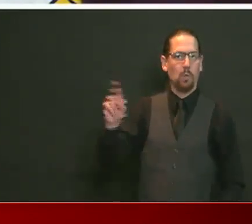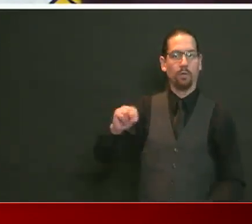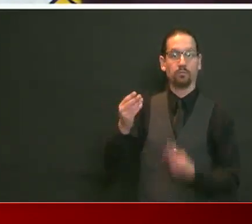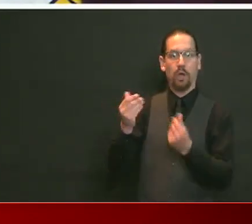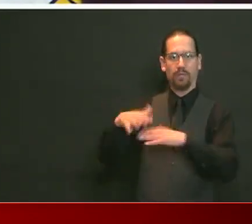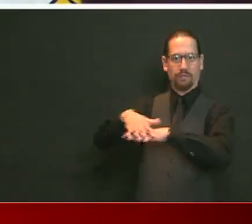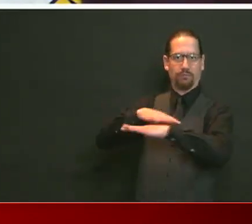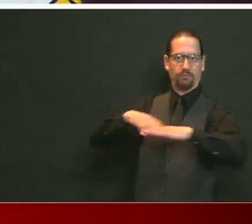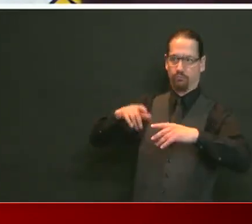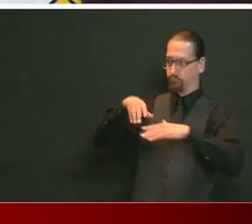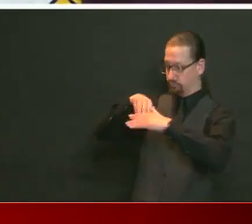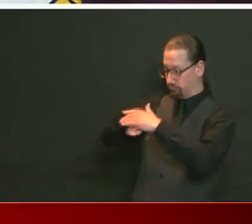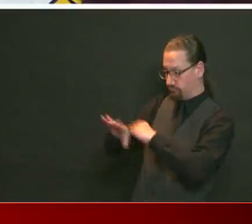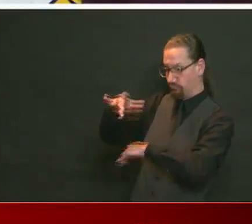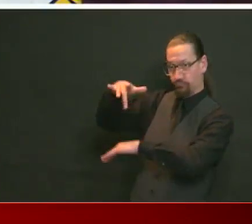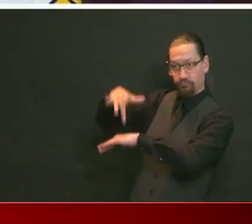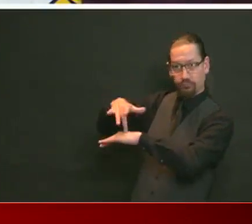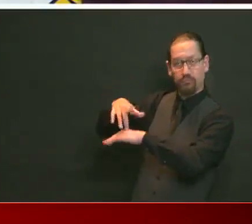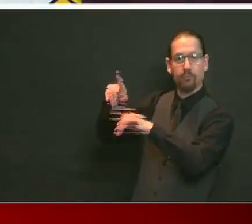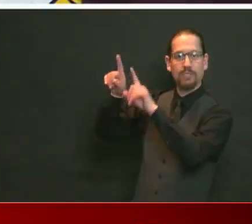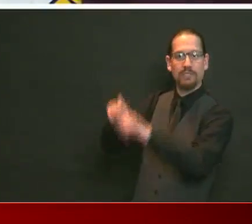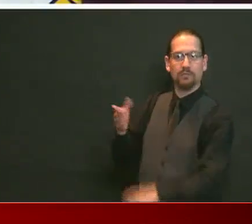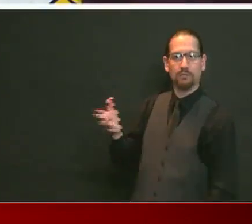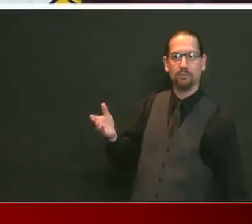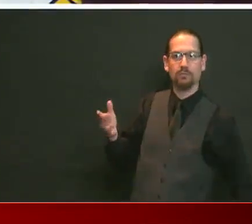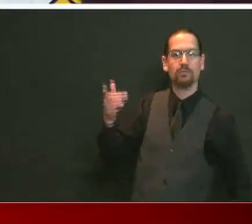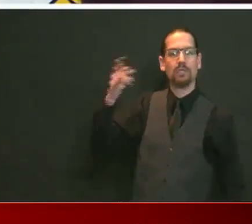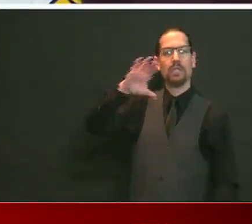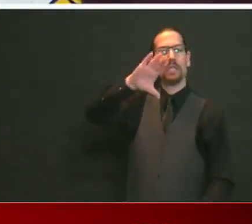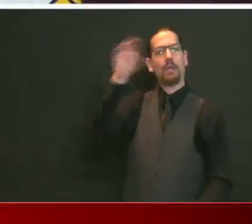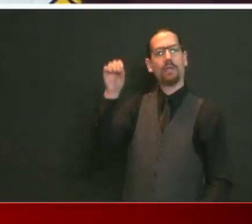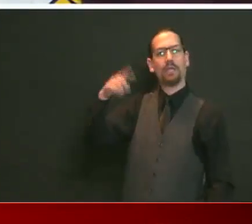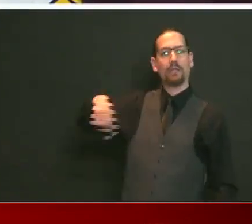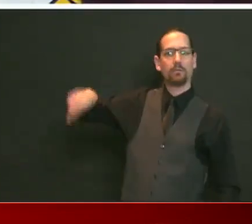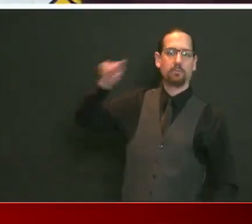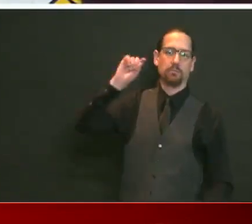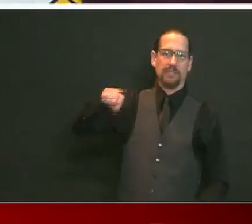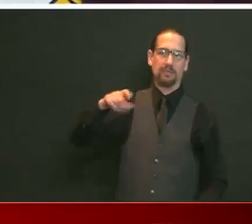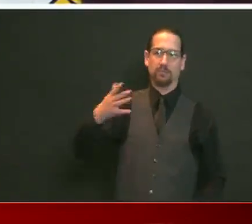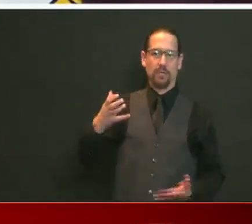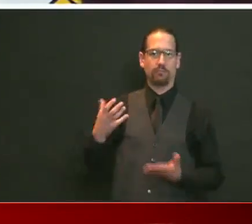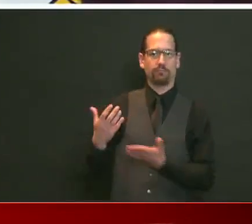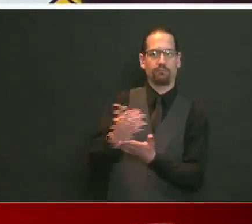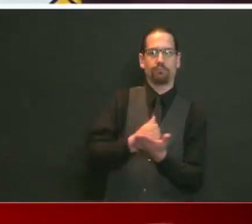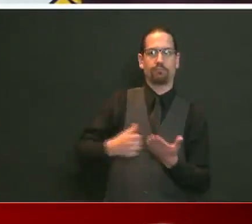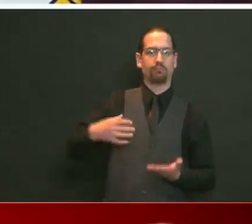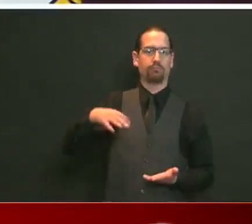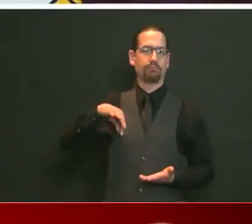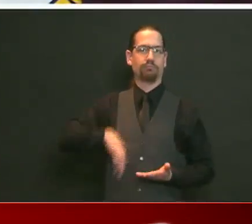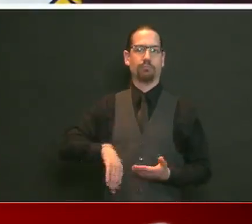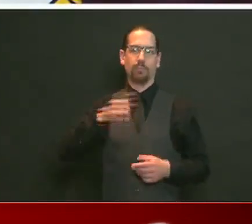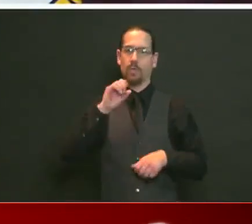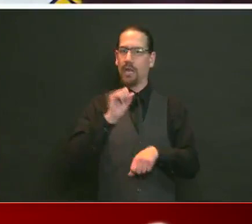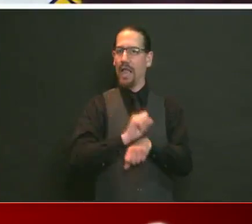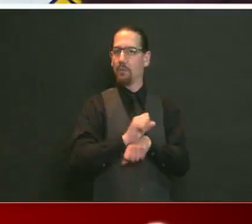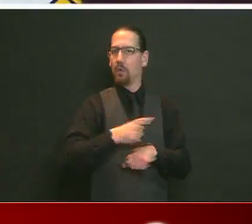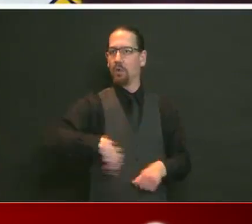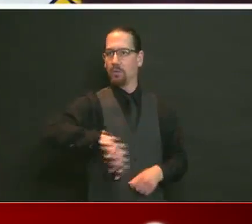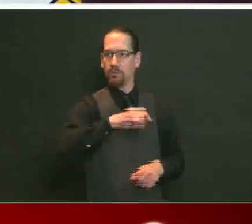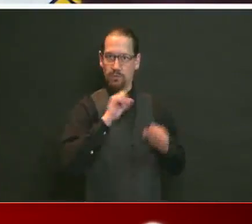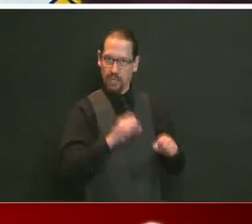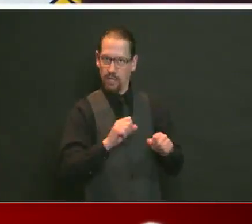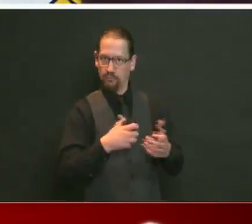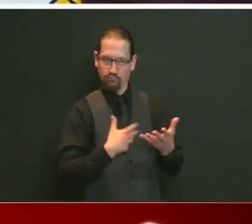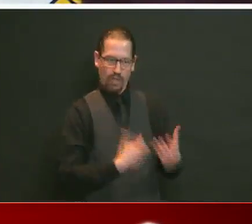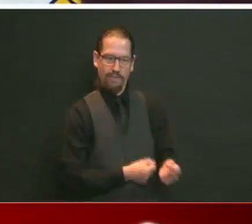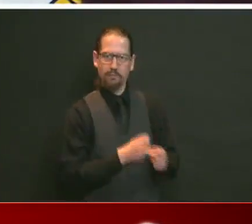because they want to provide that, like, as a benefit to employees and to develop confidence in their workforce. And if